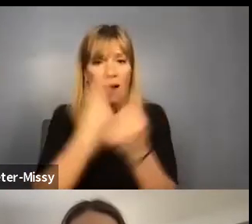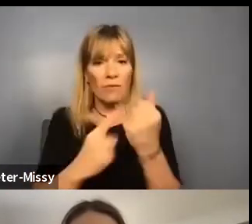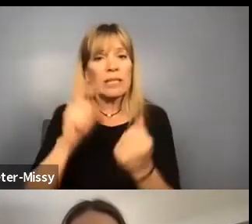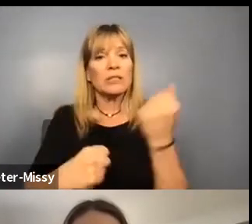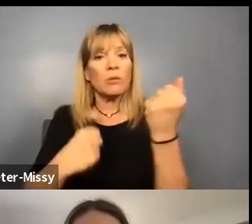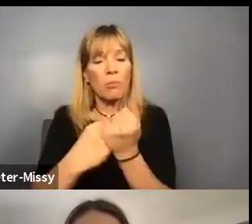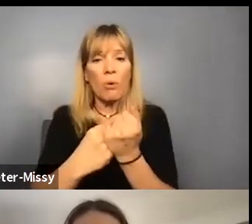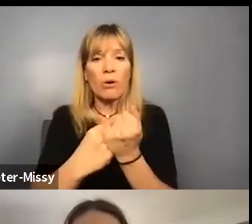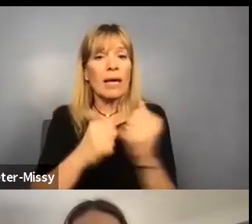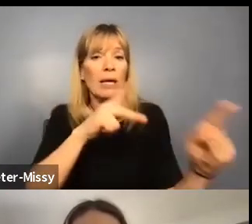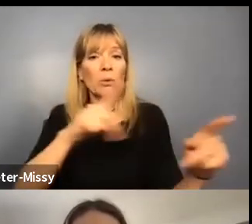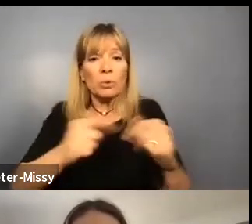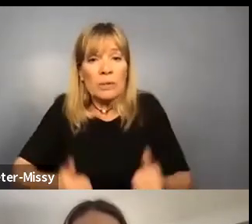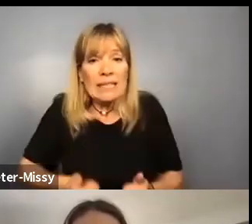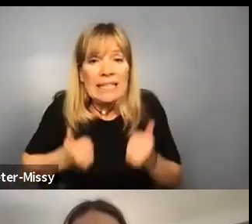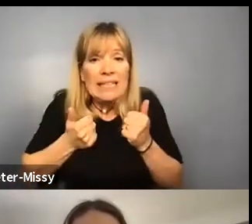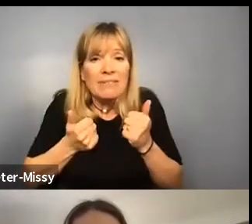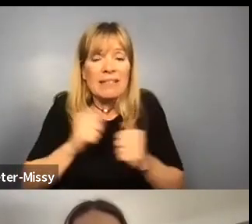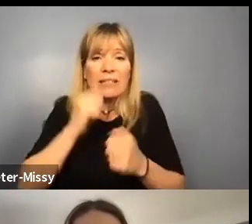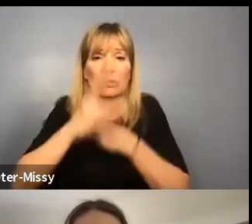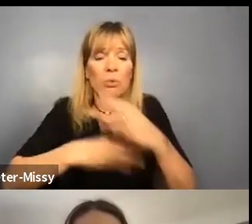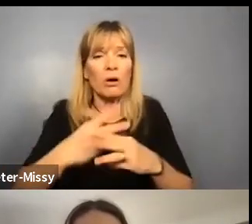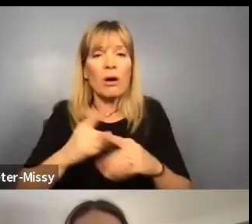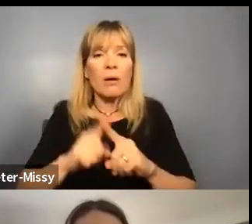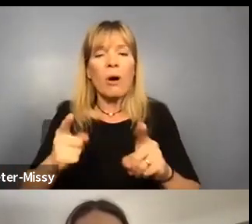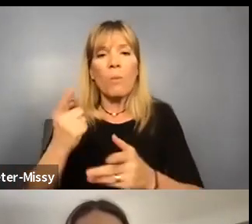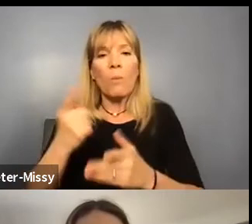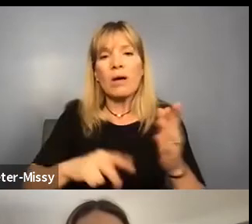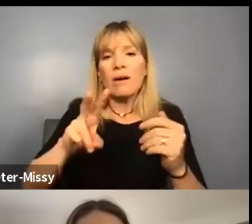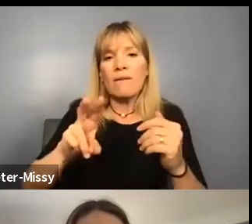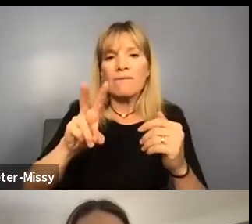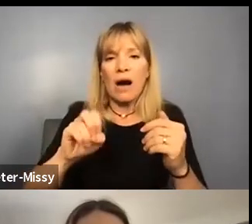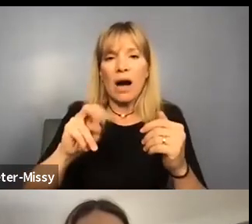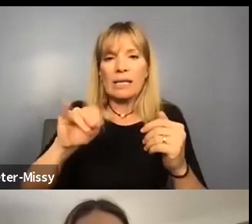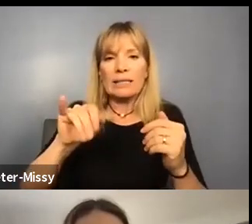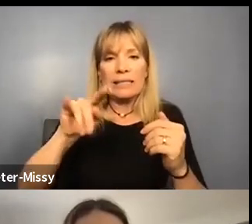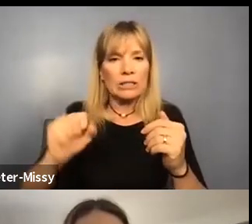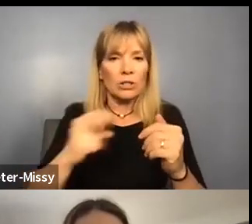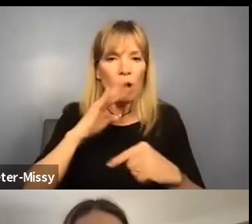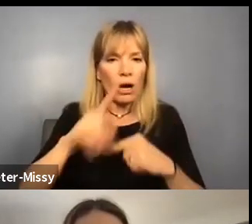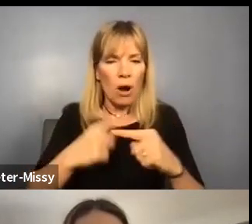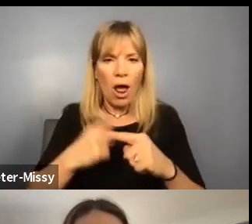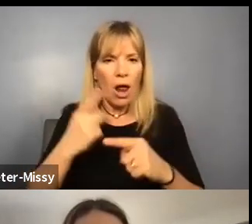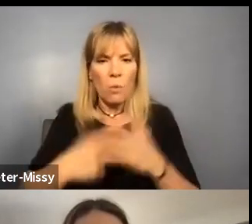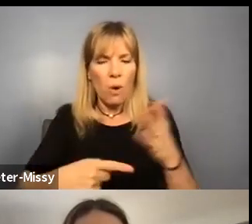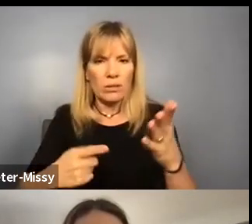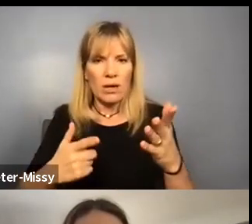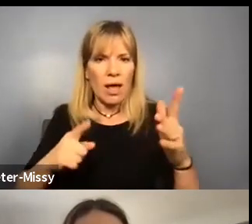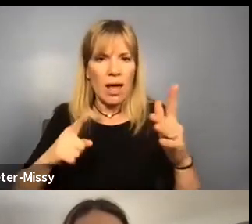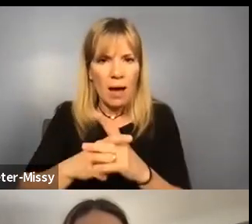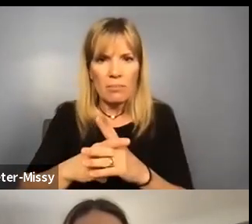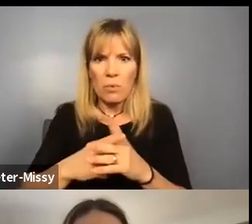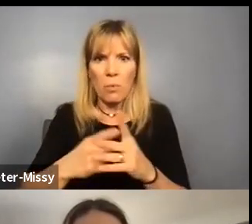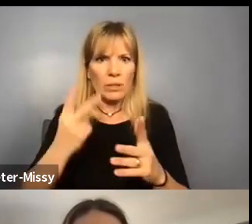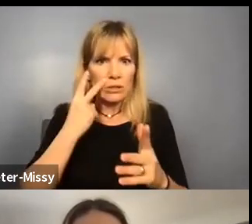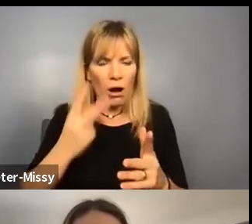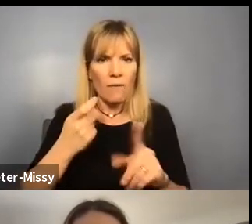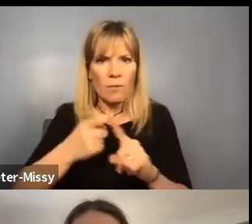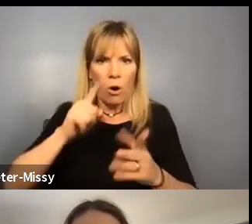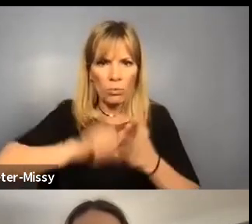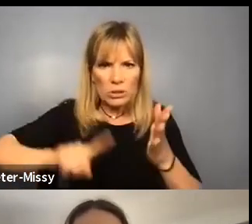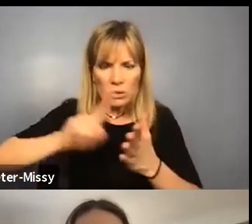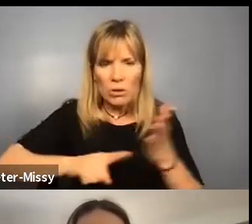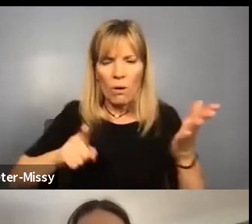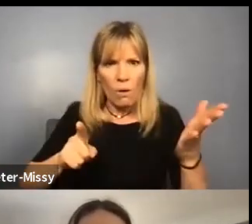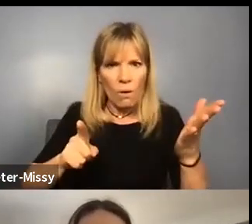survive in this world. But I think what Vantisha is reflecting on and what, what emerged shows strongly from our research is how